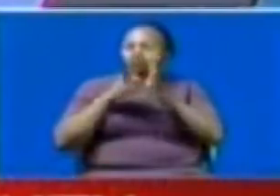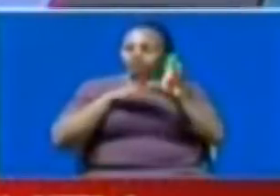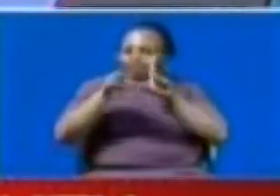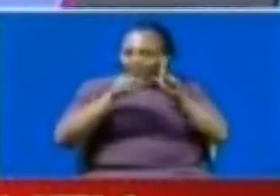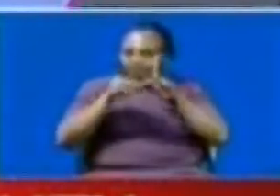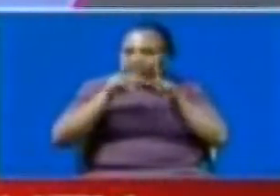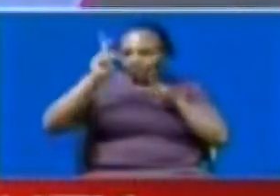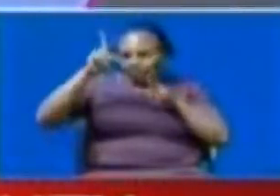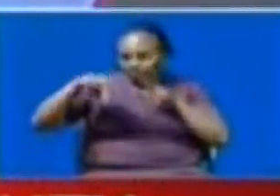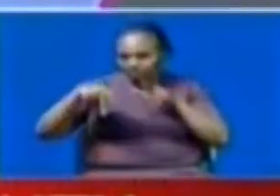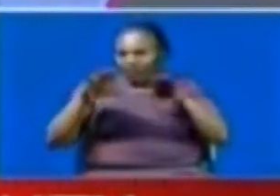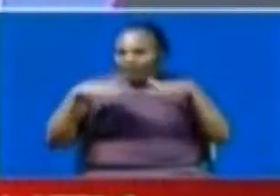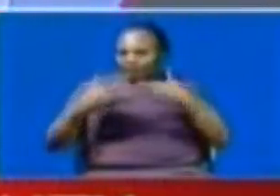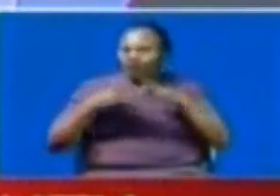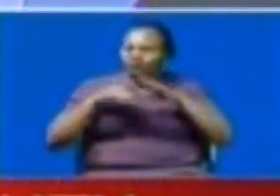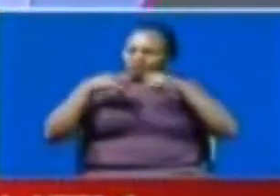deputy president and how they have been trying to get to...